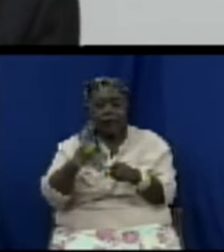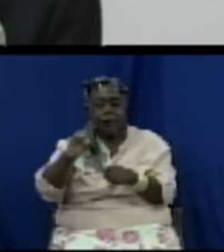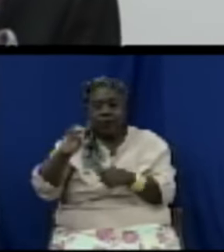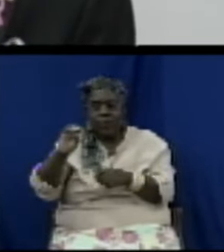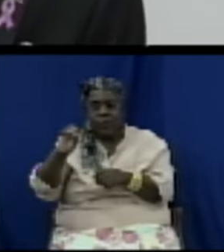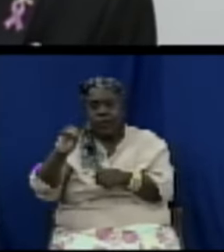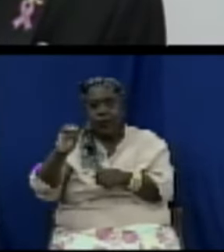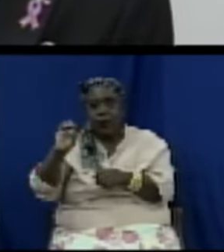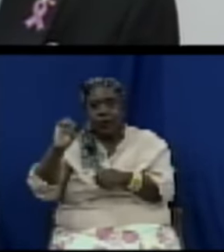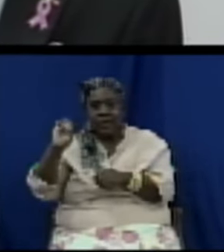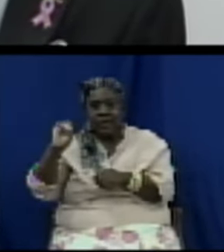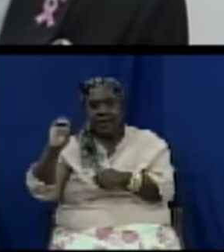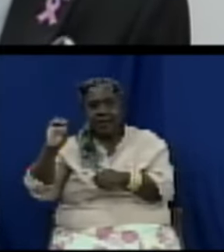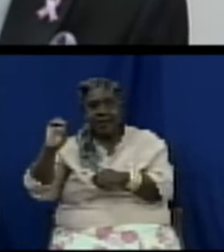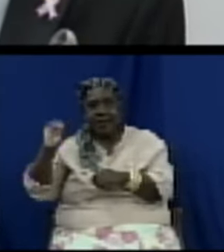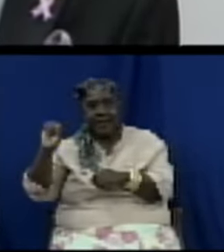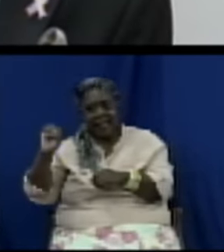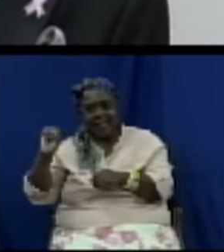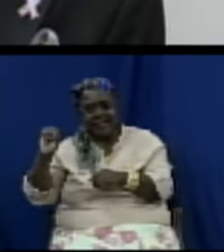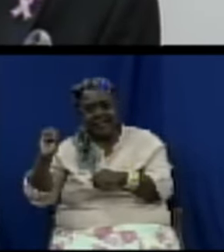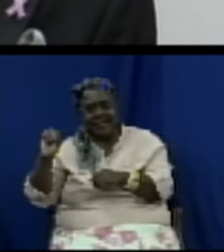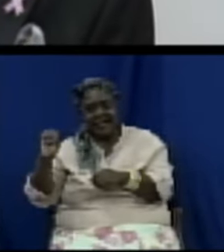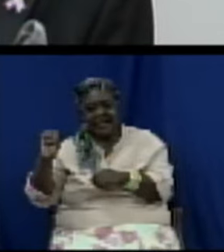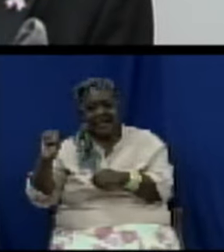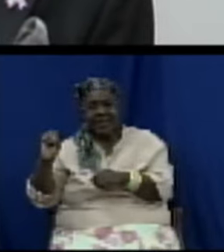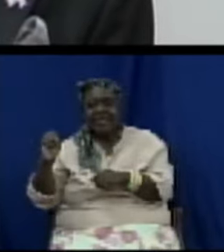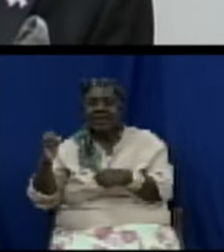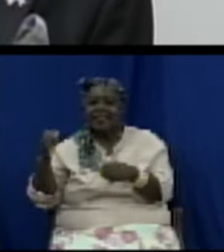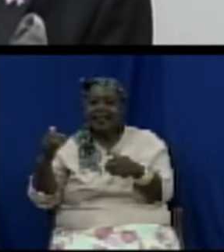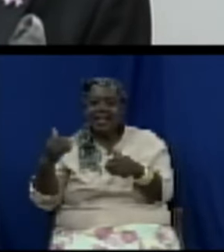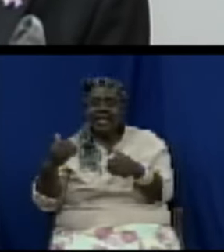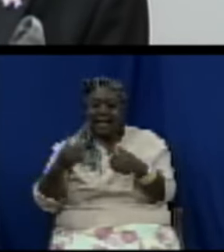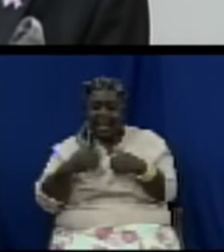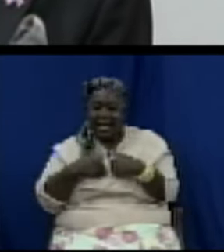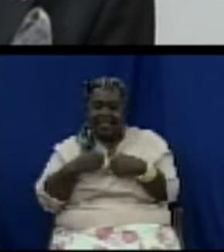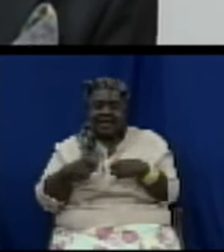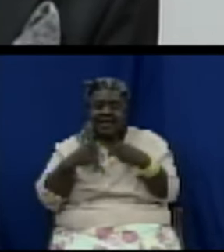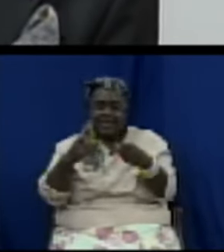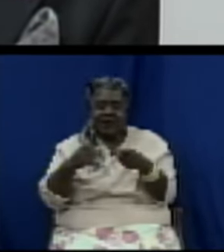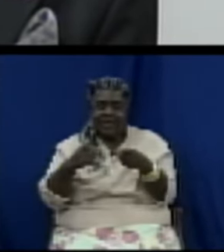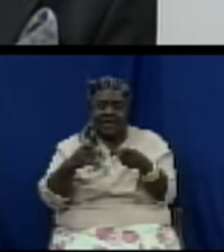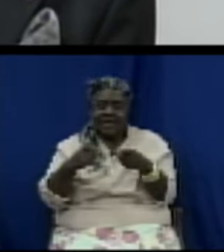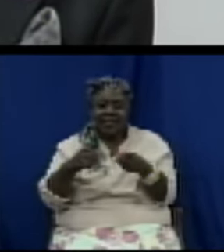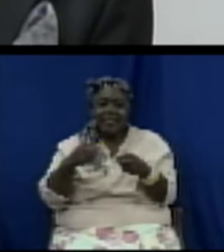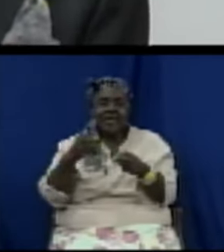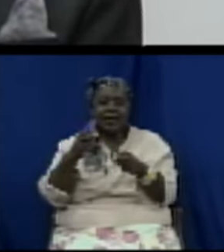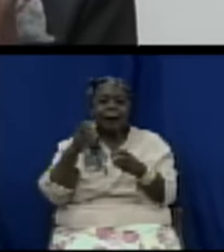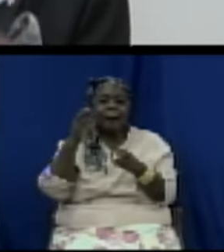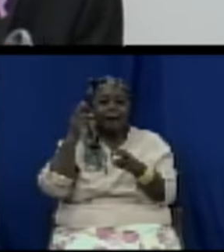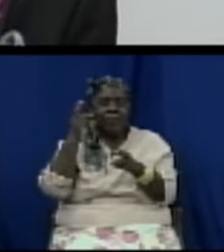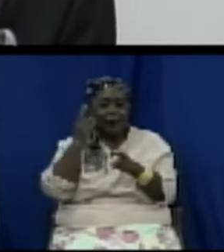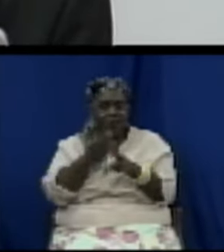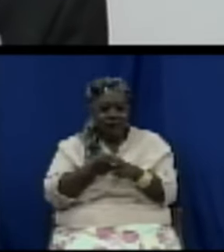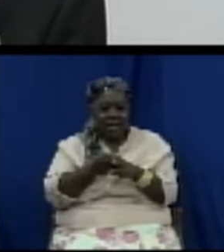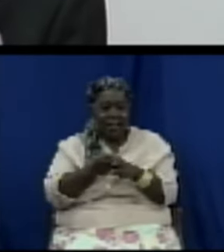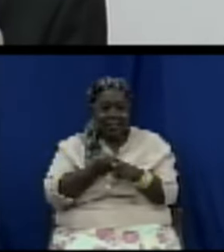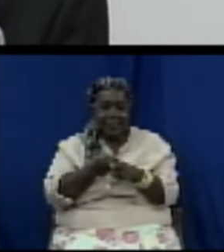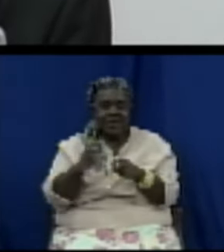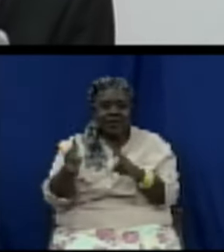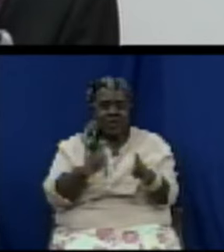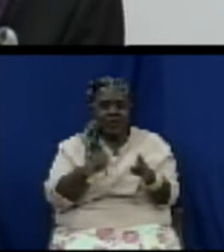tailored that model legislation to better meet the needs